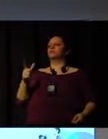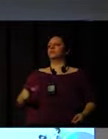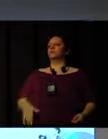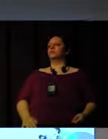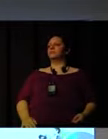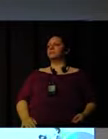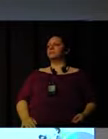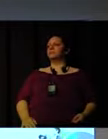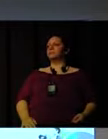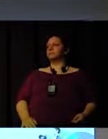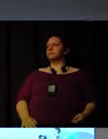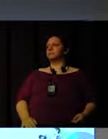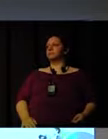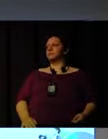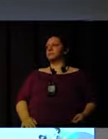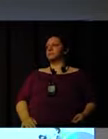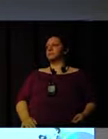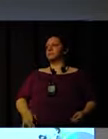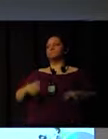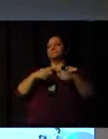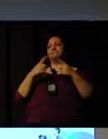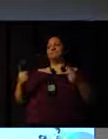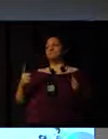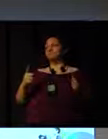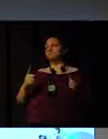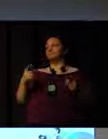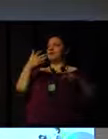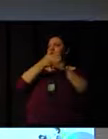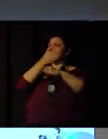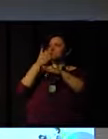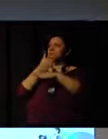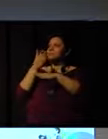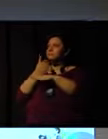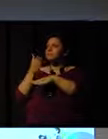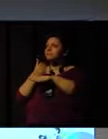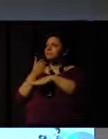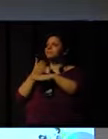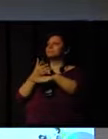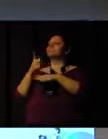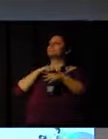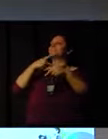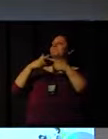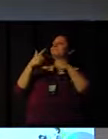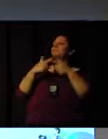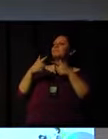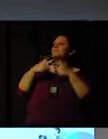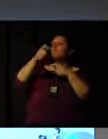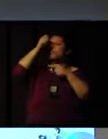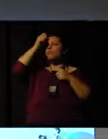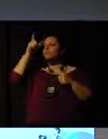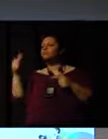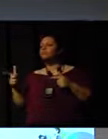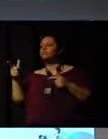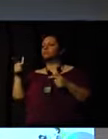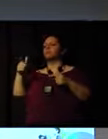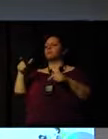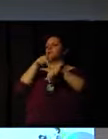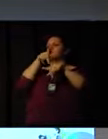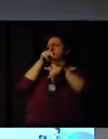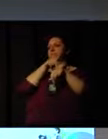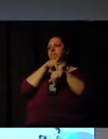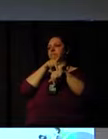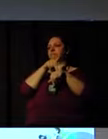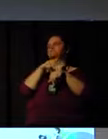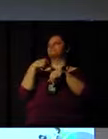could be done here in Sao Paulo and Brazil. This is a cultural aspect. But the participation in